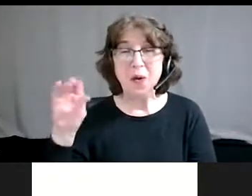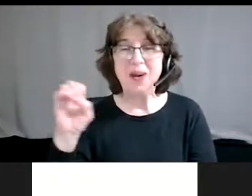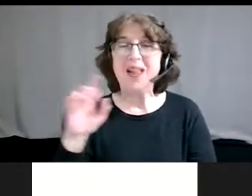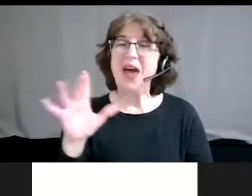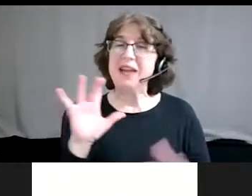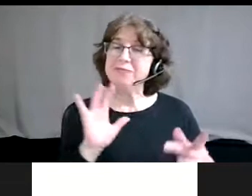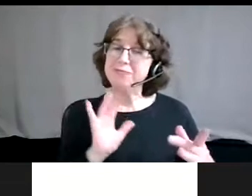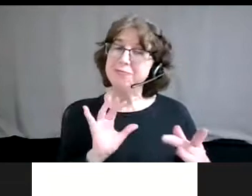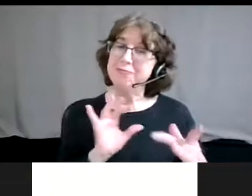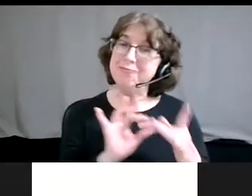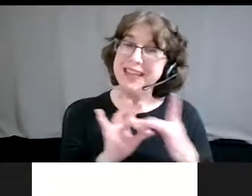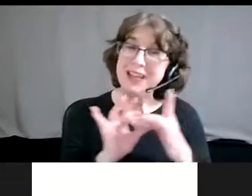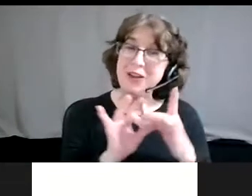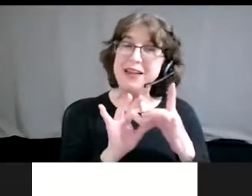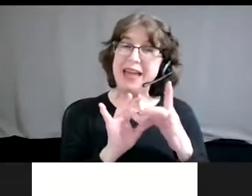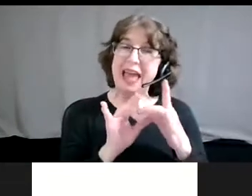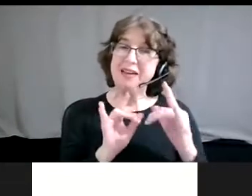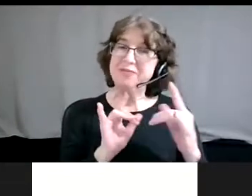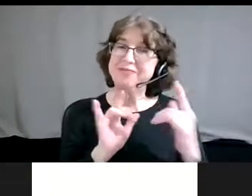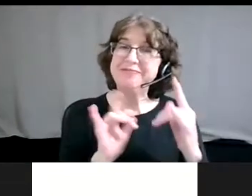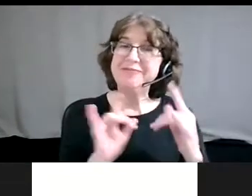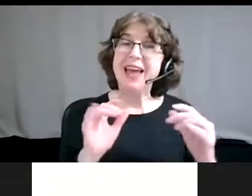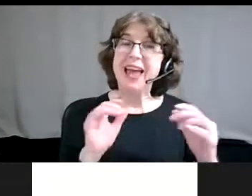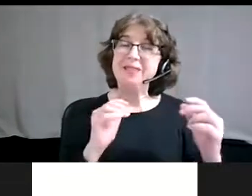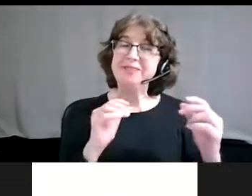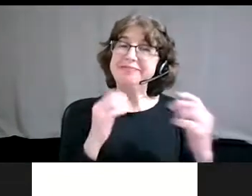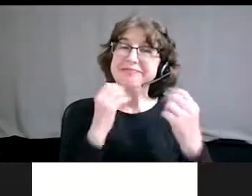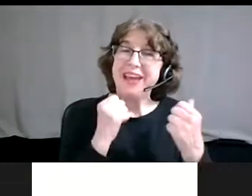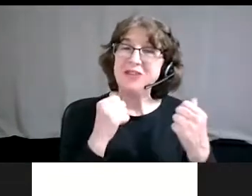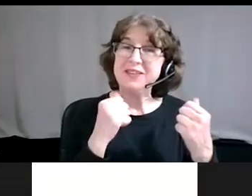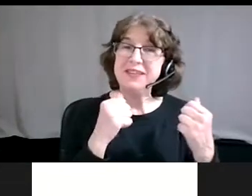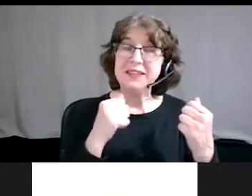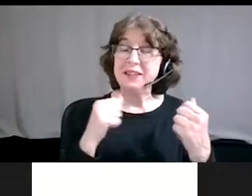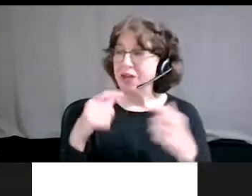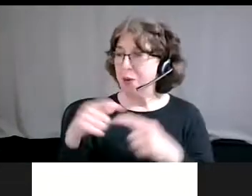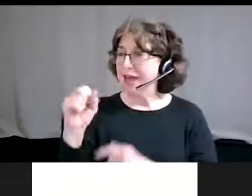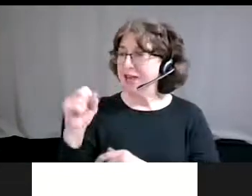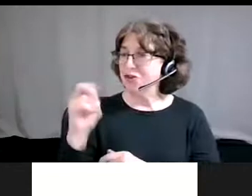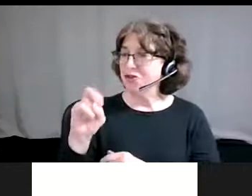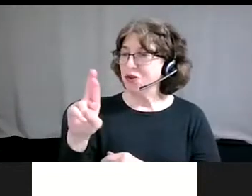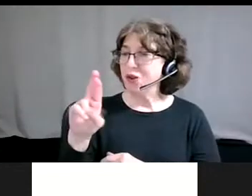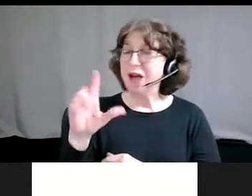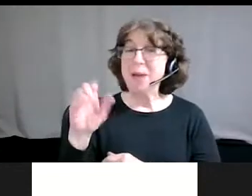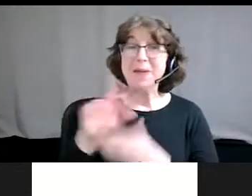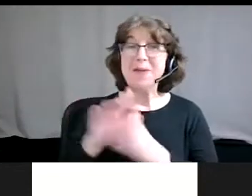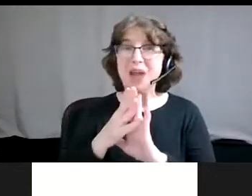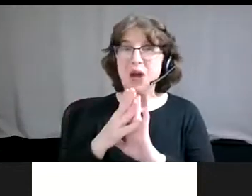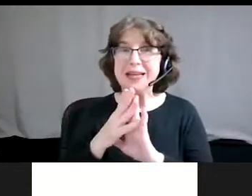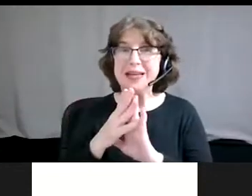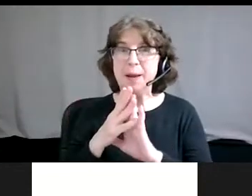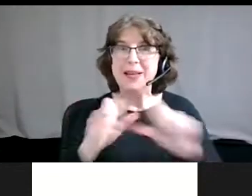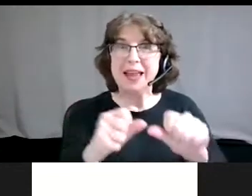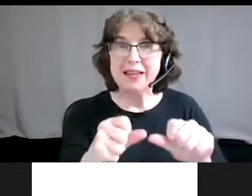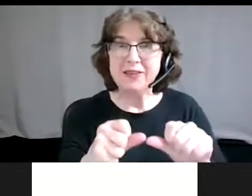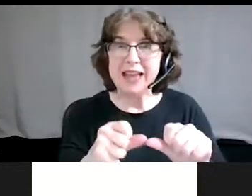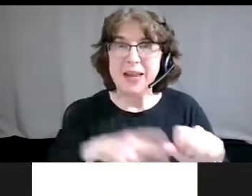between Watson and Sherlock. And that is also the reason why Sherlock becomes very possessive and upset when Watson decides to get married